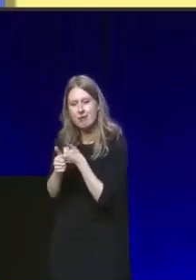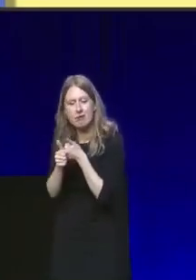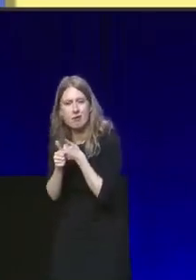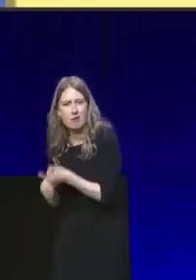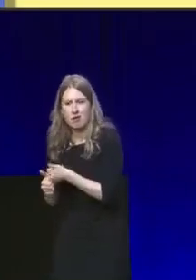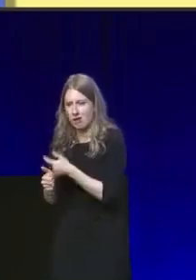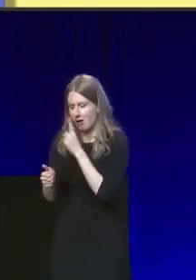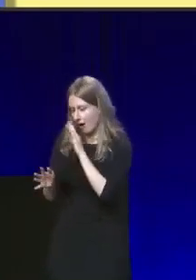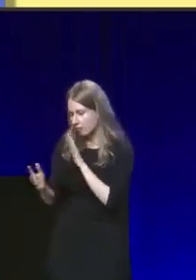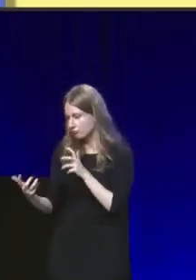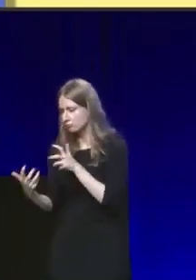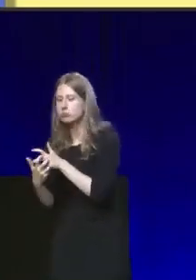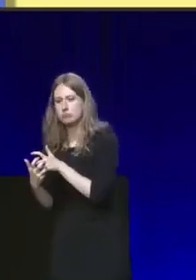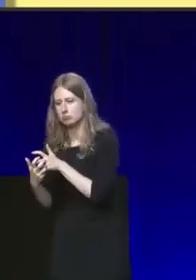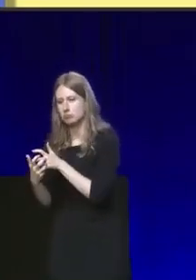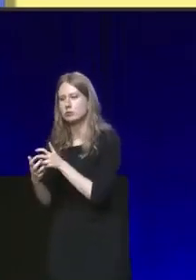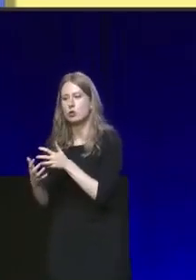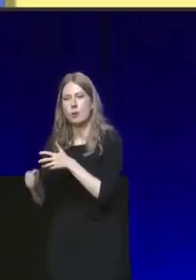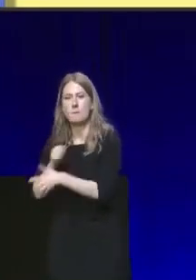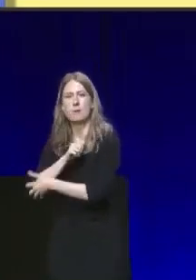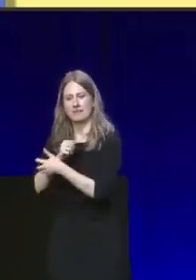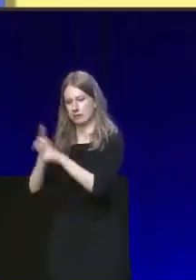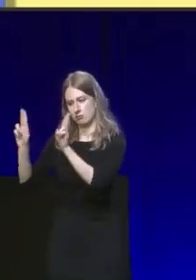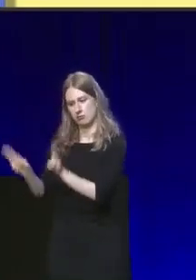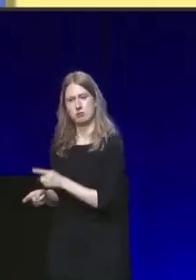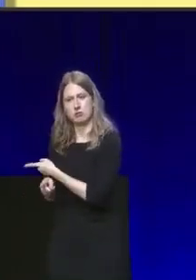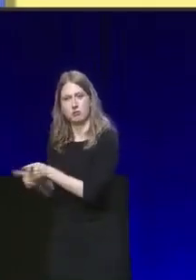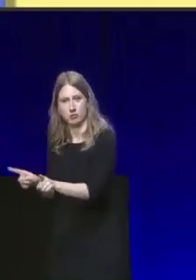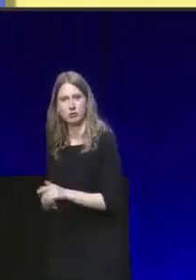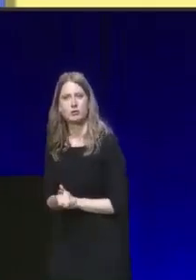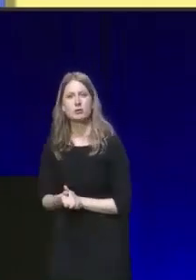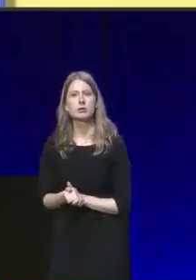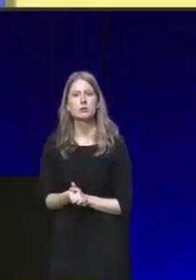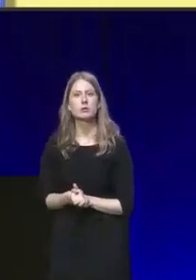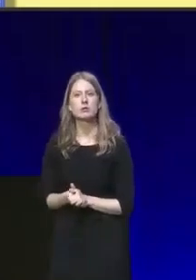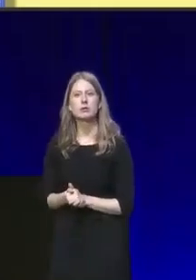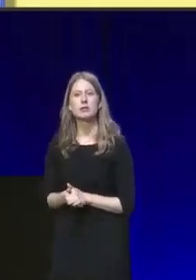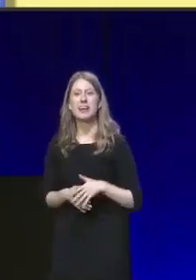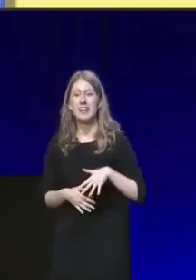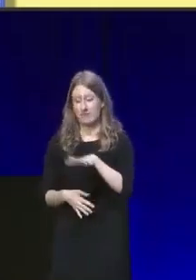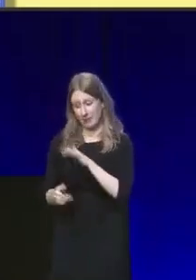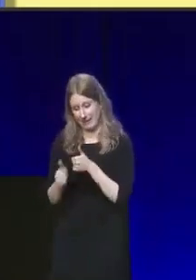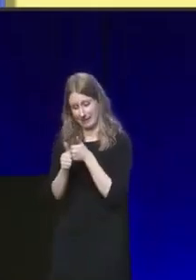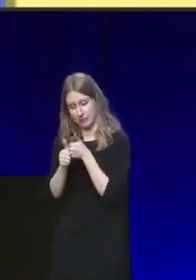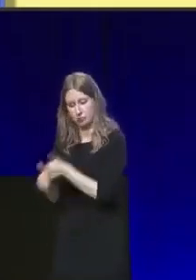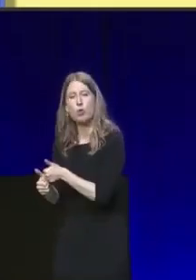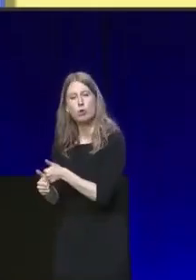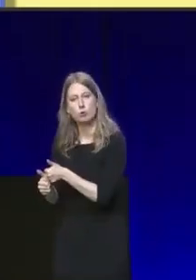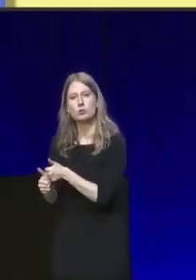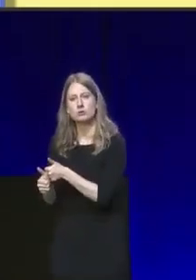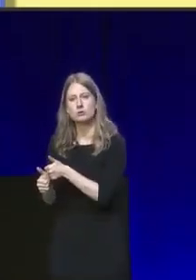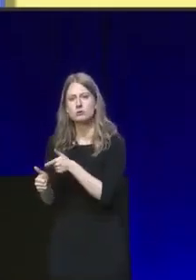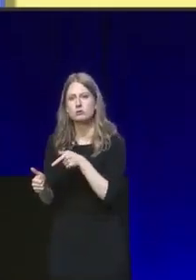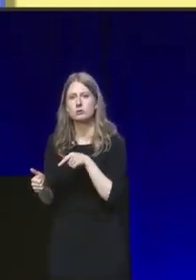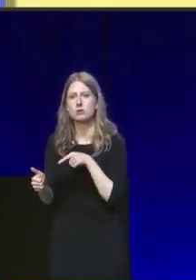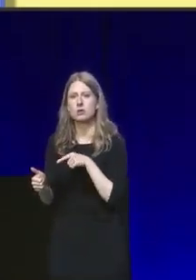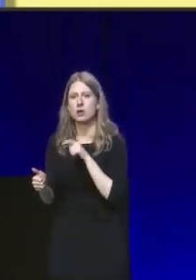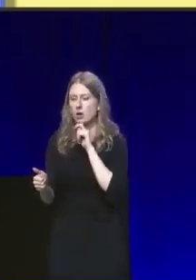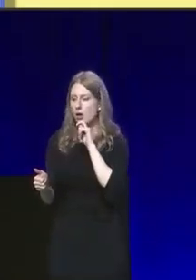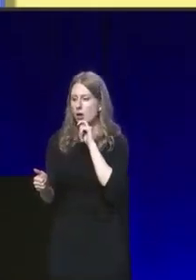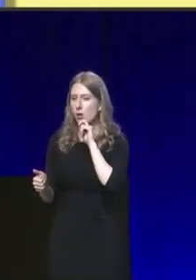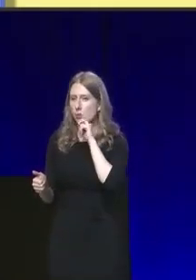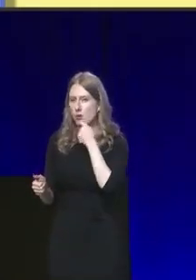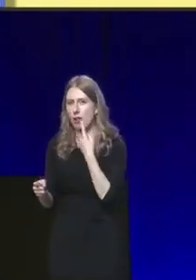it, to lift those families out of poverty. This support, this whole family support, will not have the immediate impact